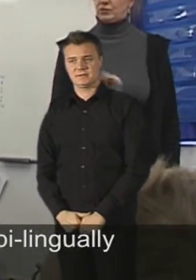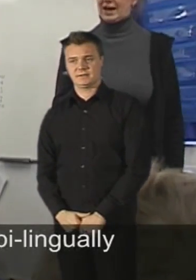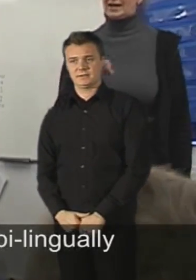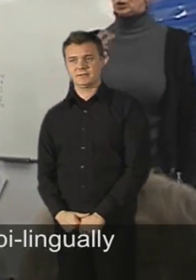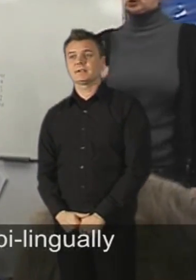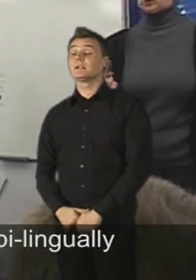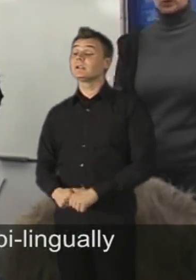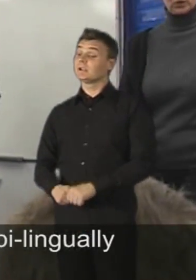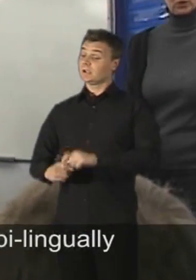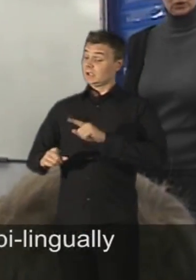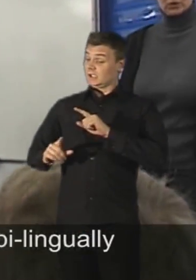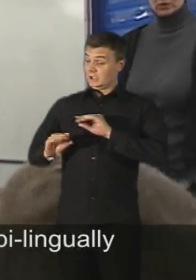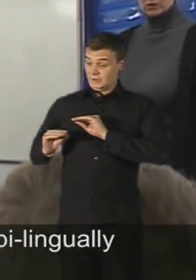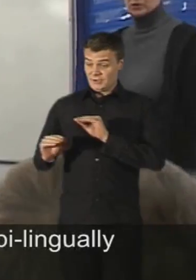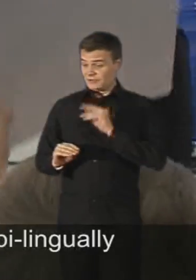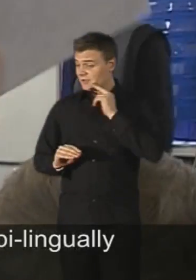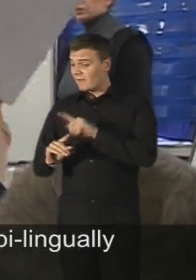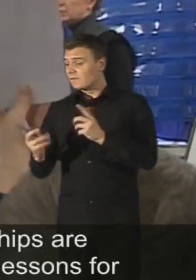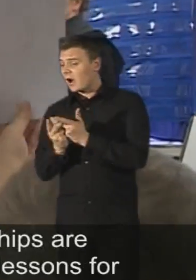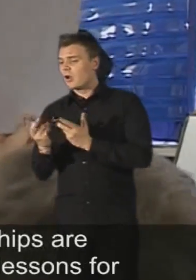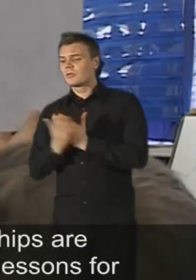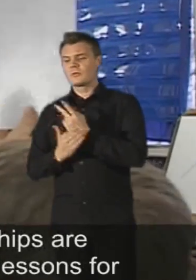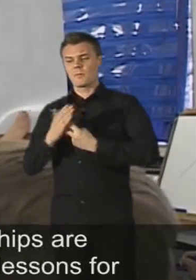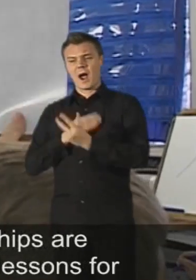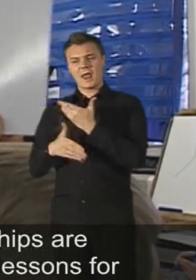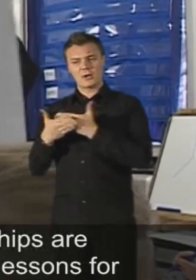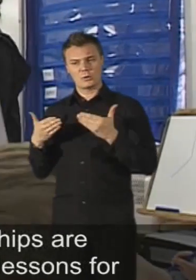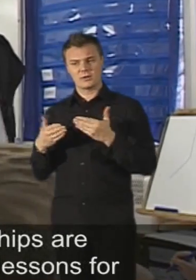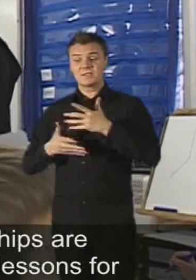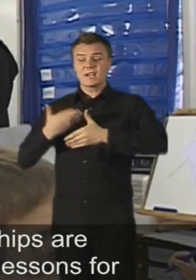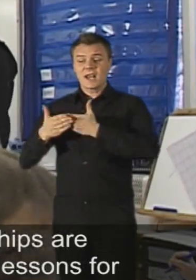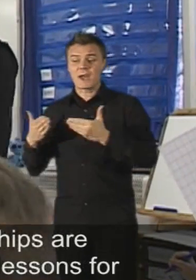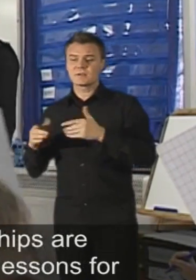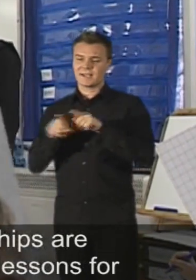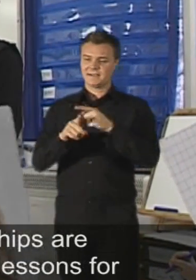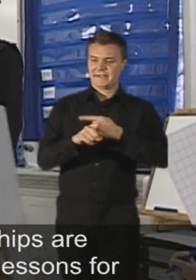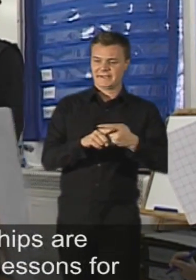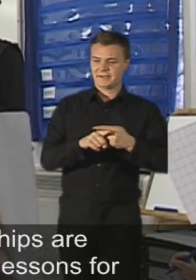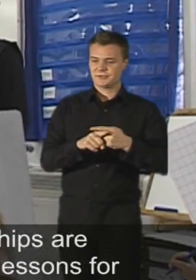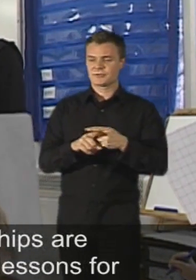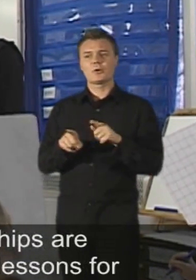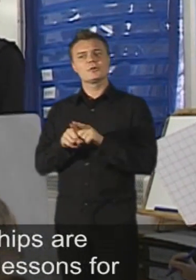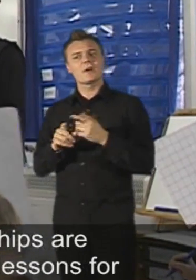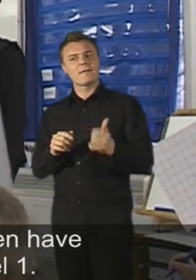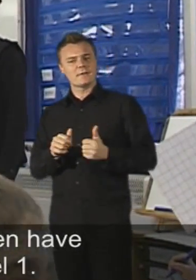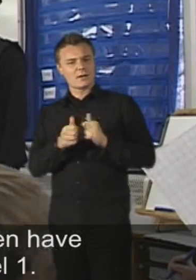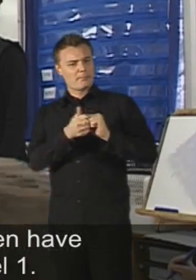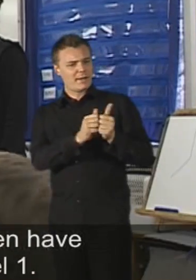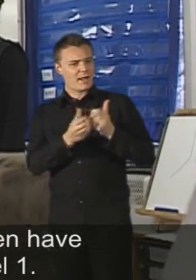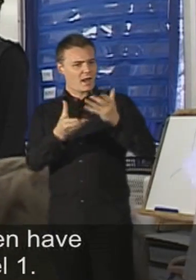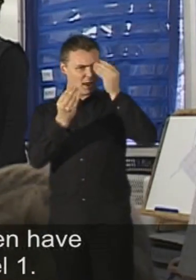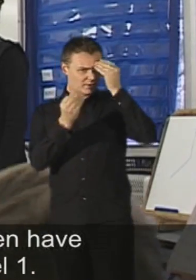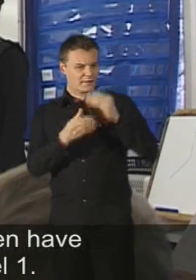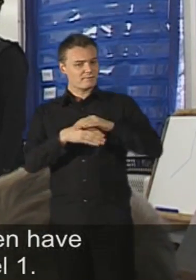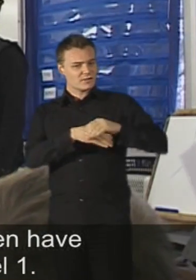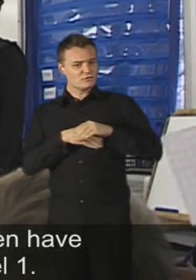taught bilingually through sign language and English. In addition, peer learning and friendships are supported by weekly sign language lessons for all